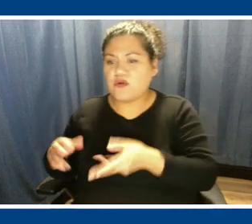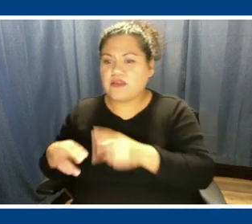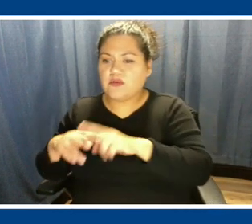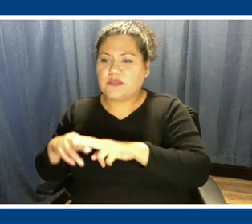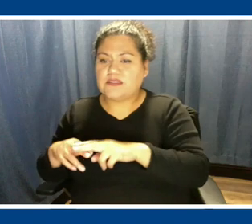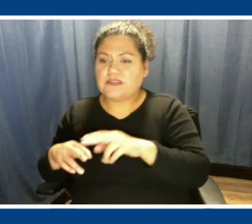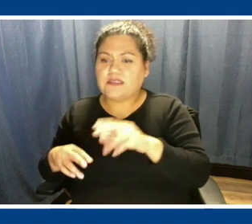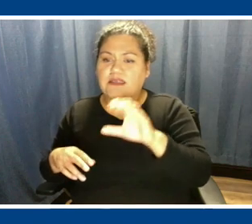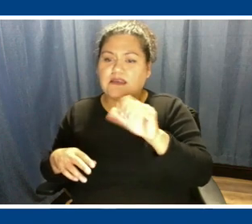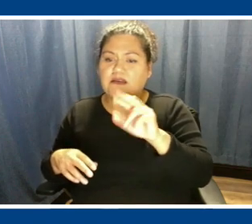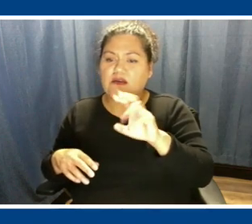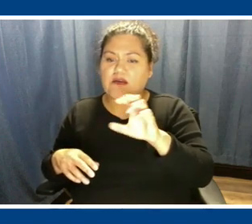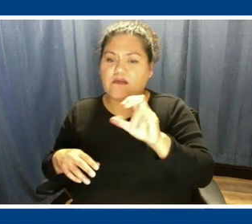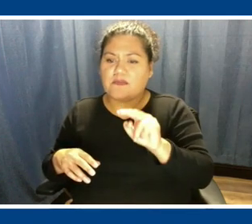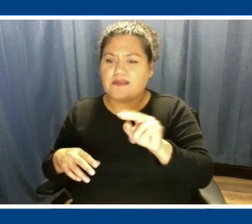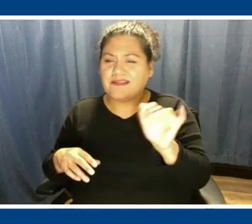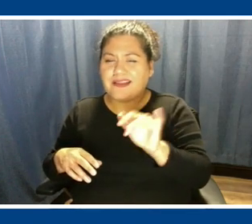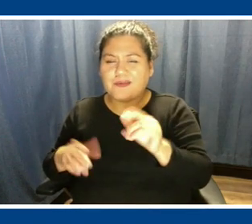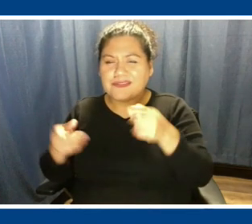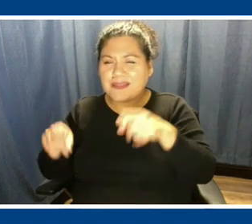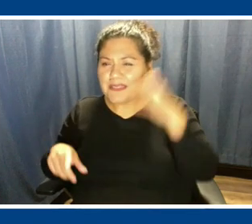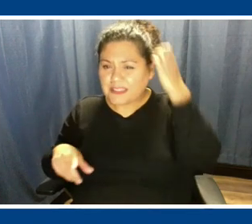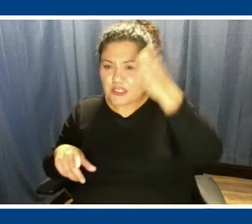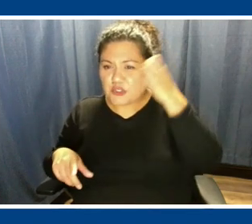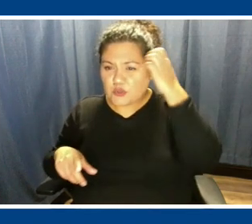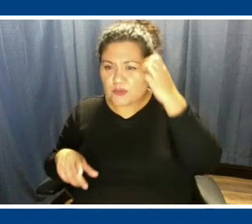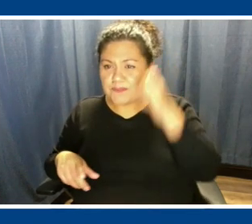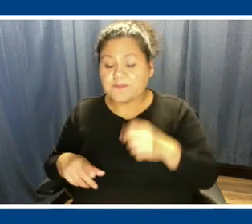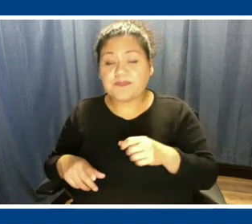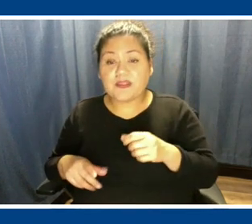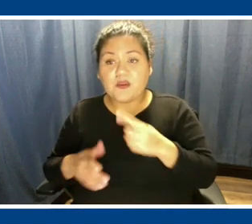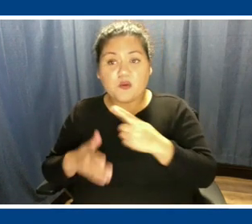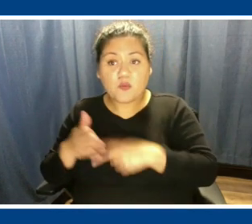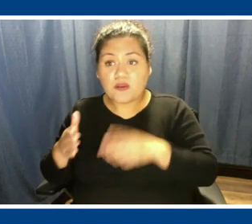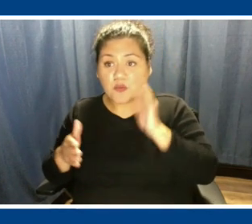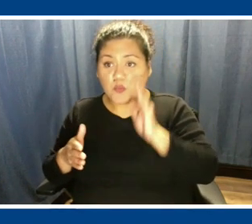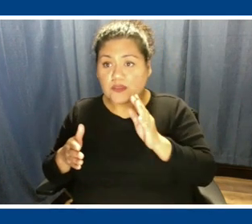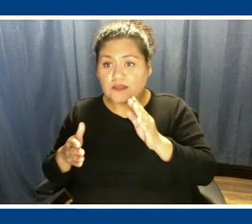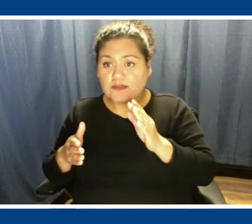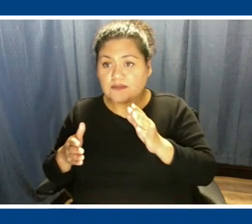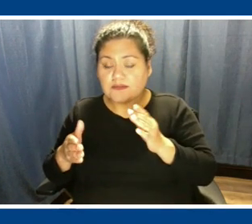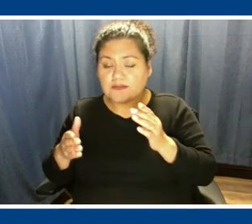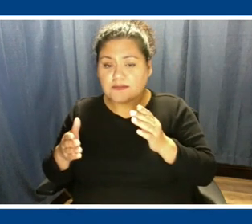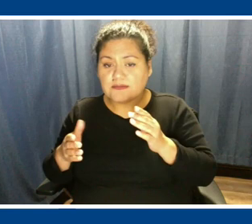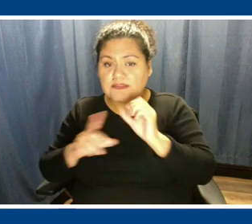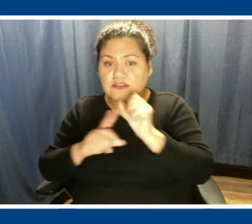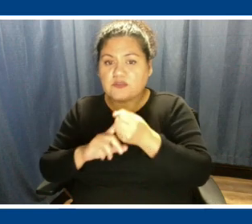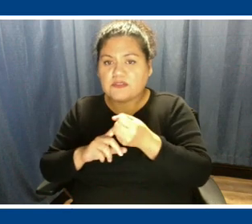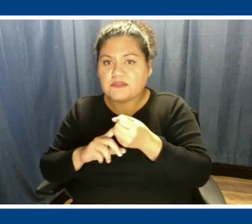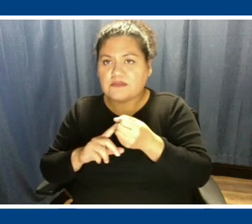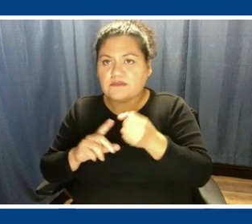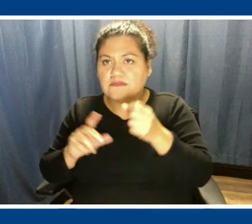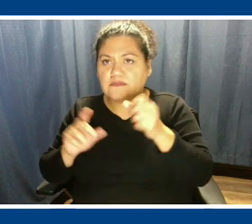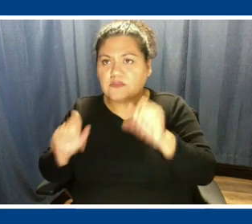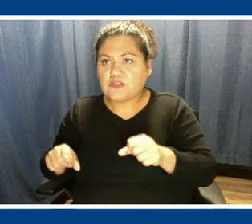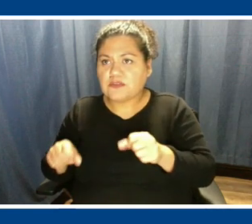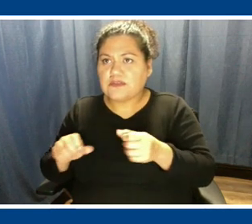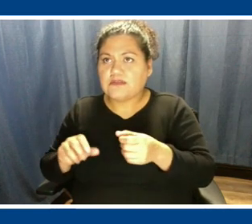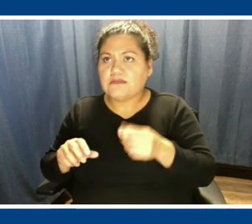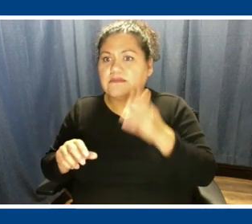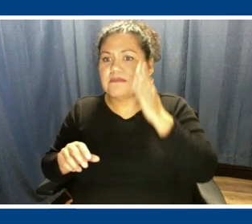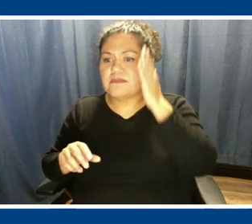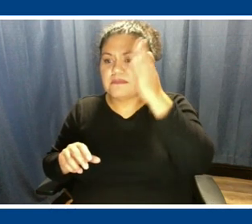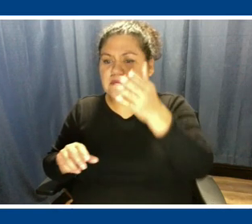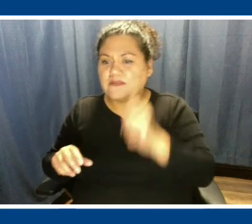experiencing in Europe, for example? You know, what will those scenarios be or what could they be? And then together we